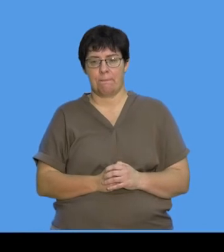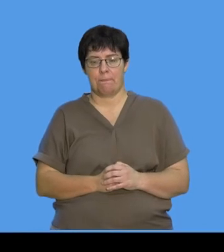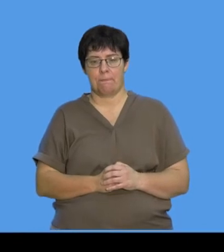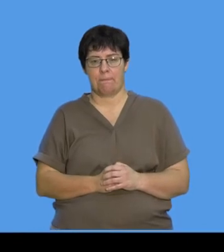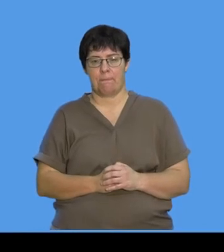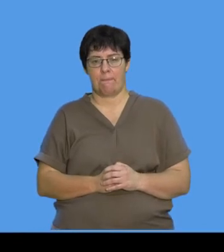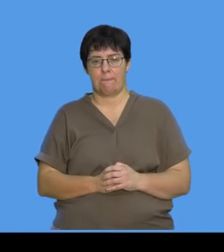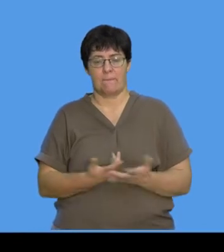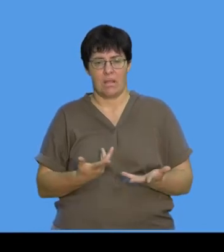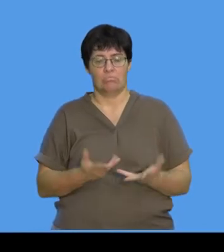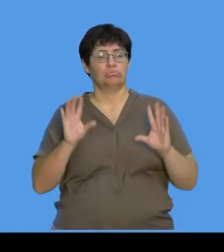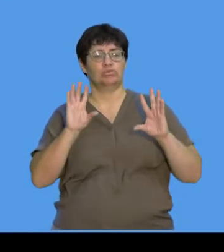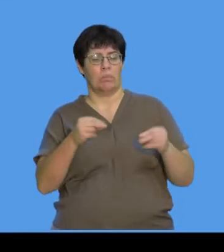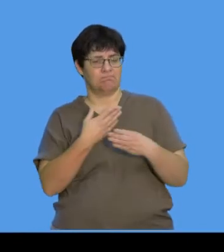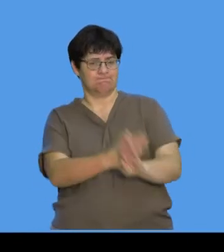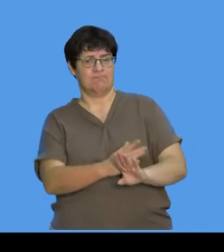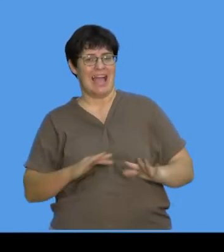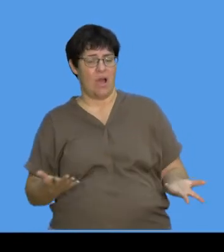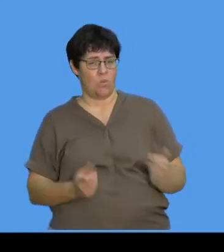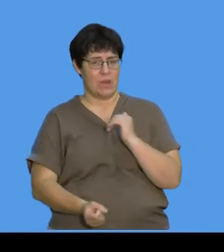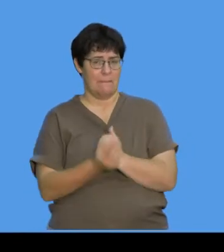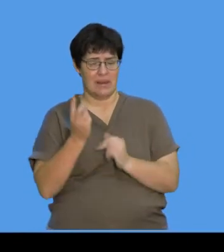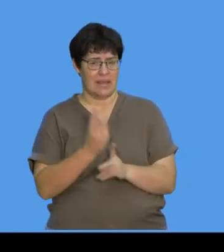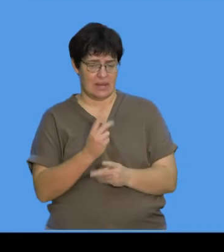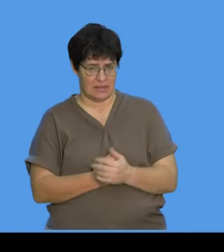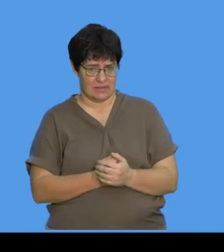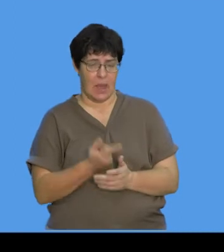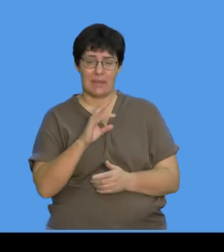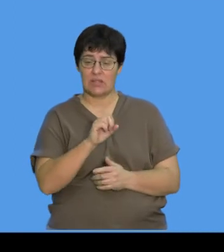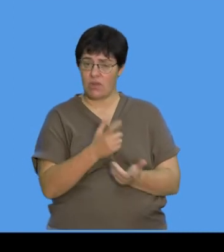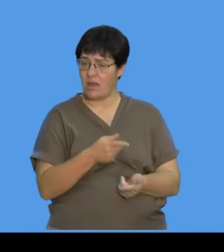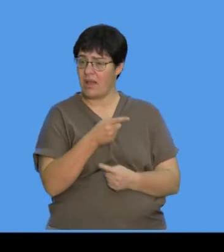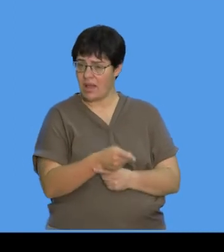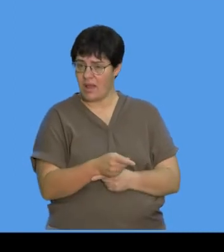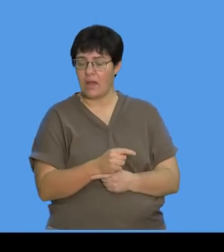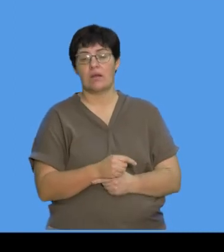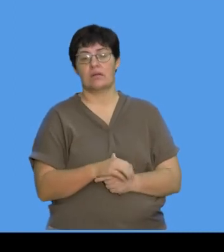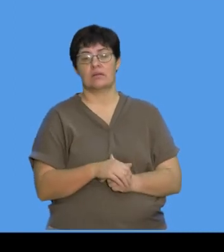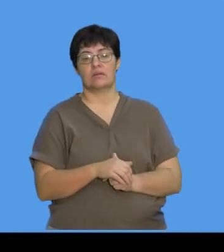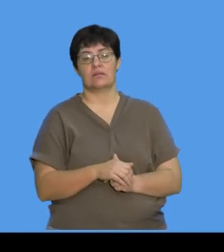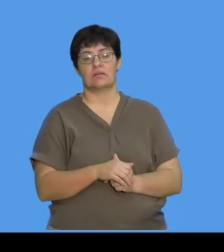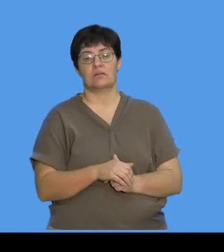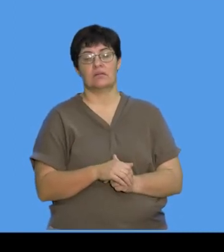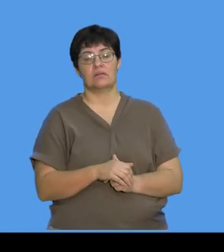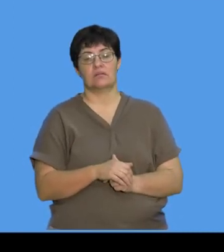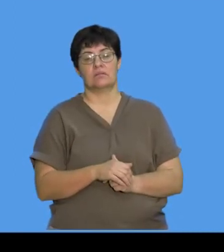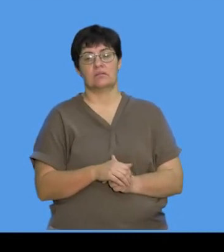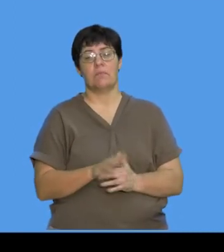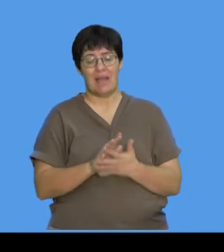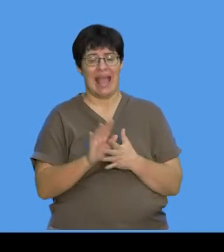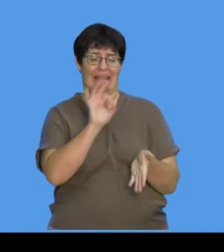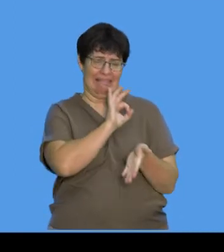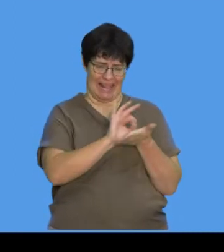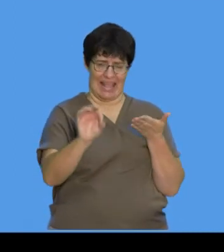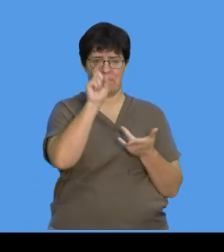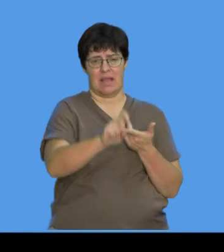Okay, so guys, how do we stop it from occurring? It's bacteria. We've got to make ourselves, all right, very,